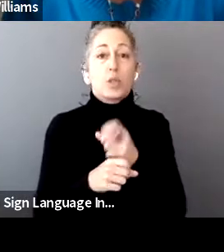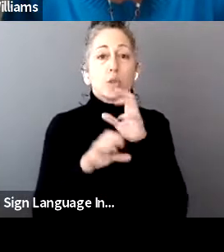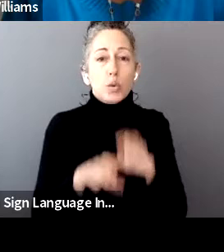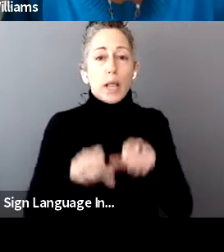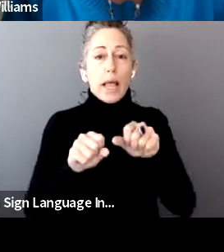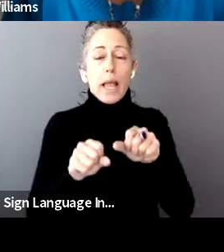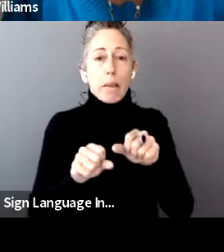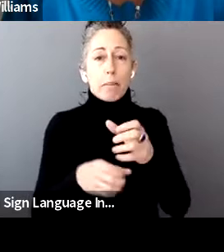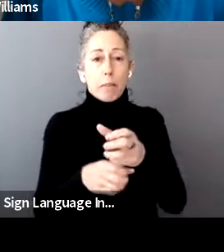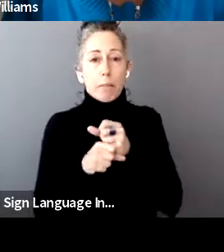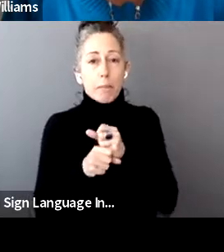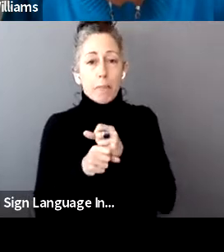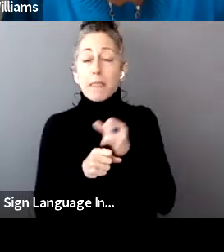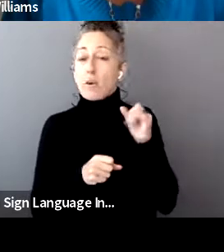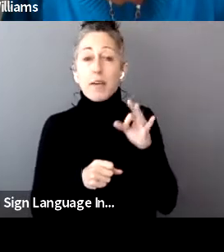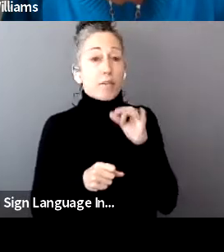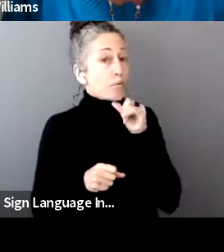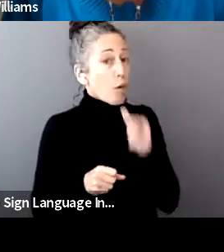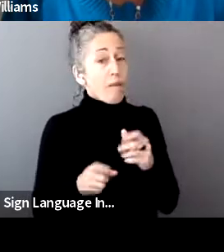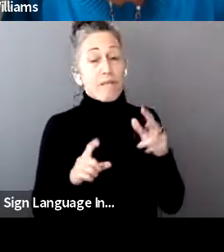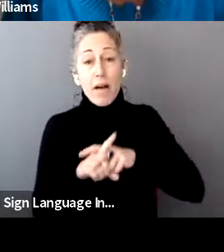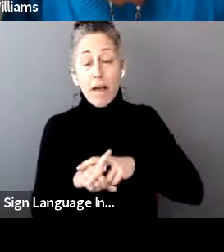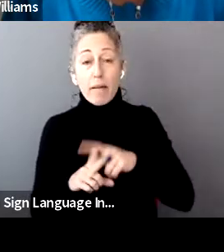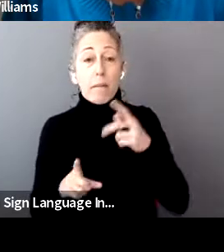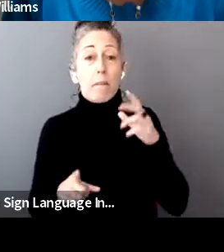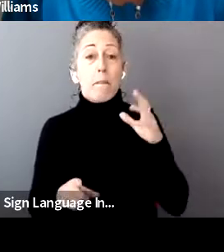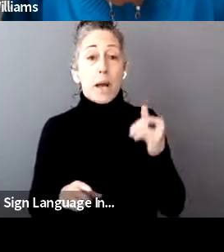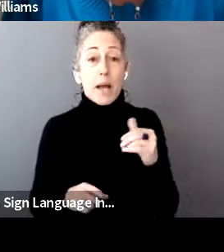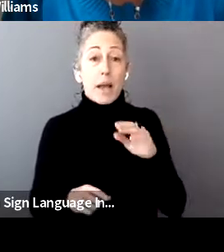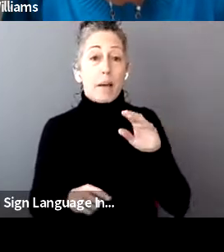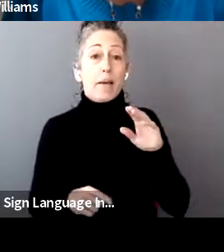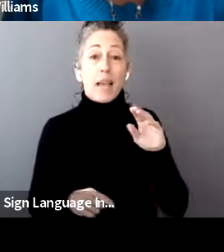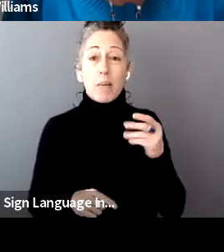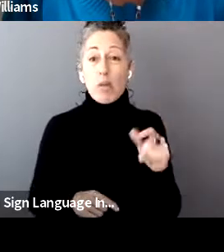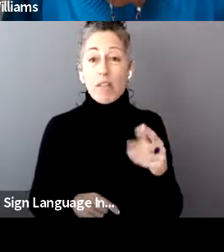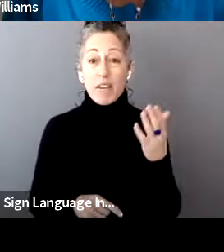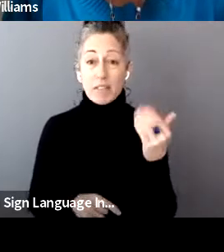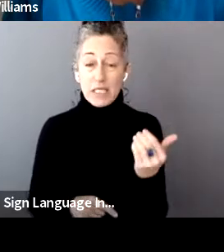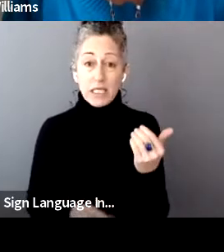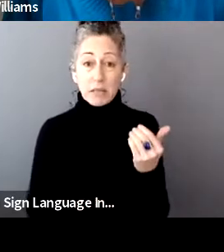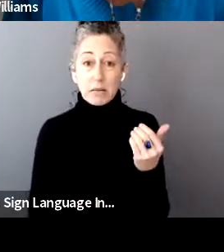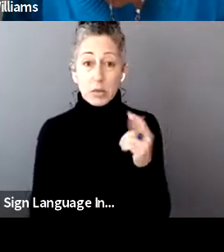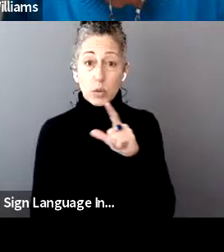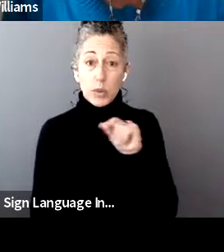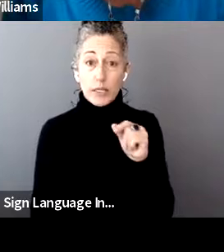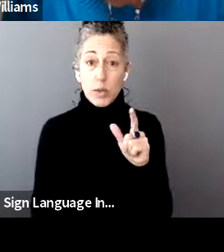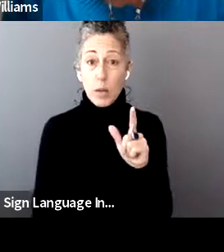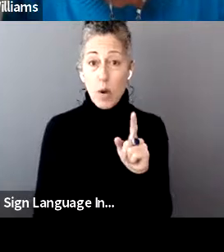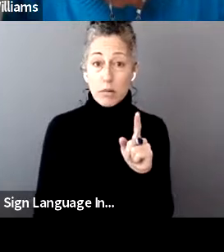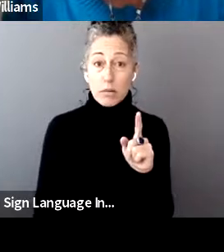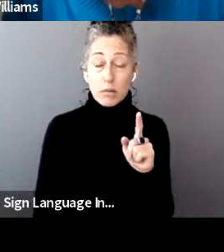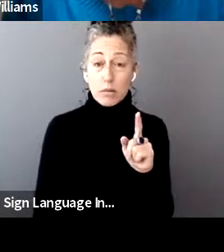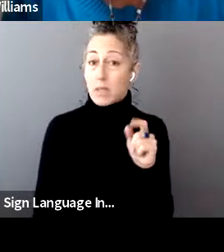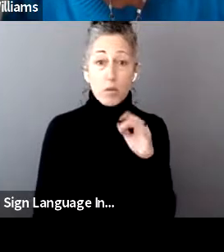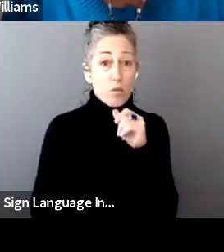file by April 15, 2021, your December 31, 2017 tax return, you basically forfeit